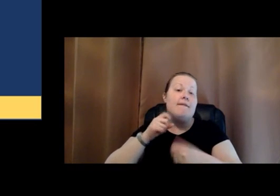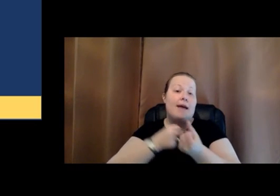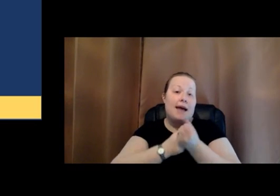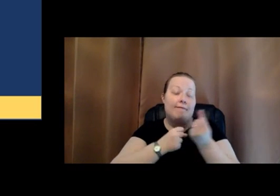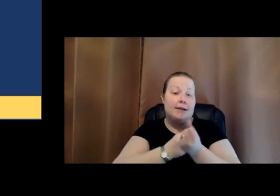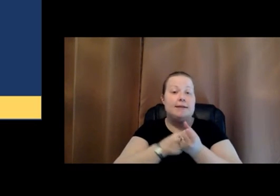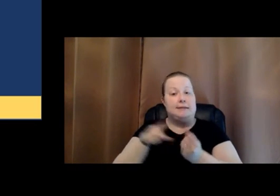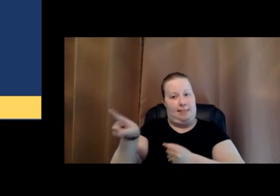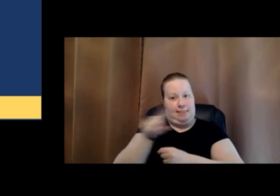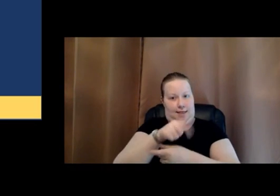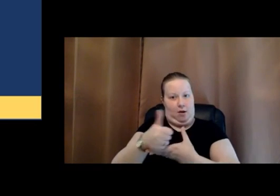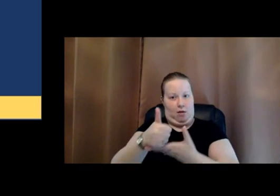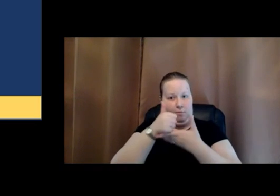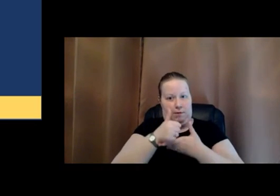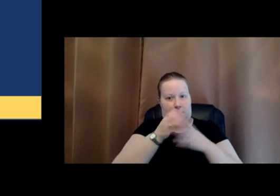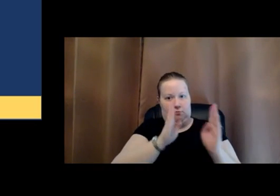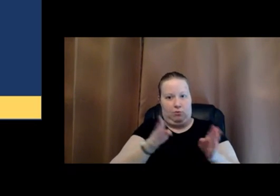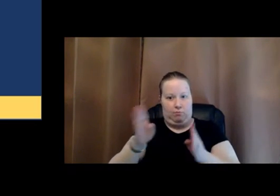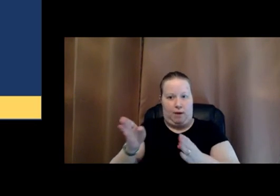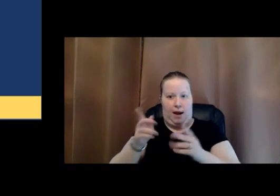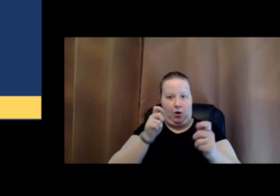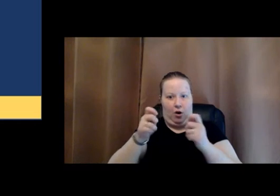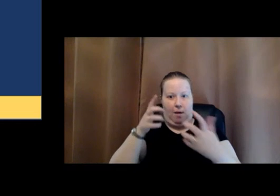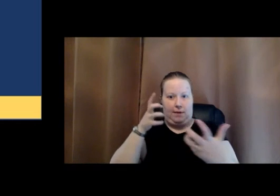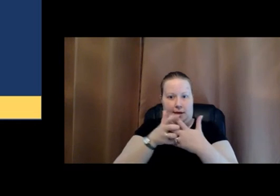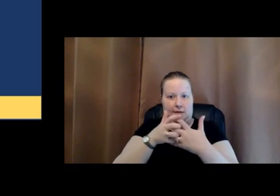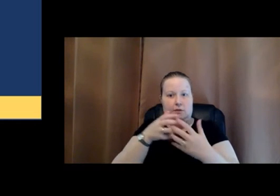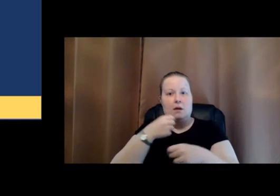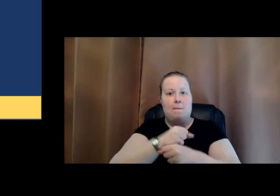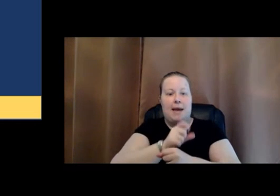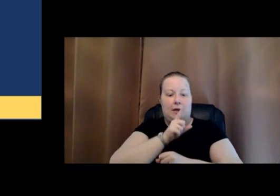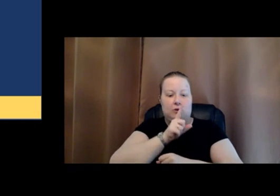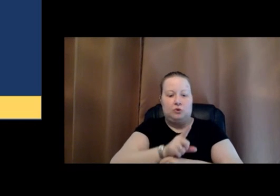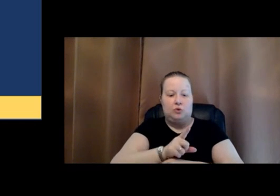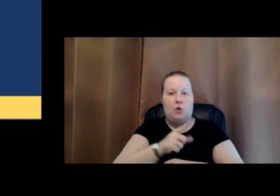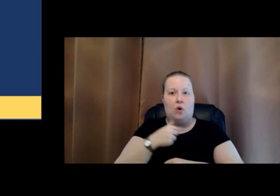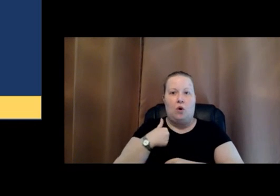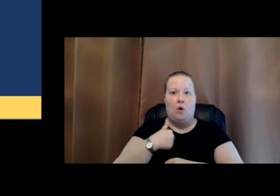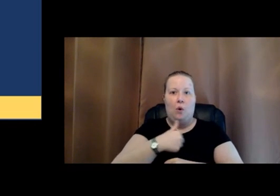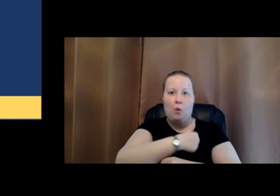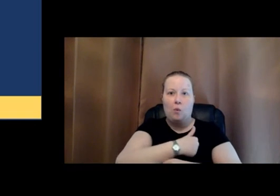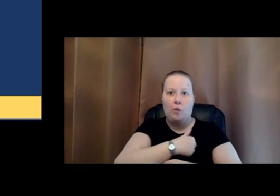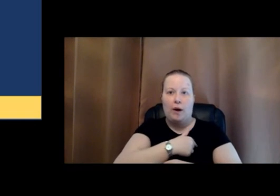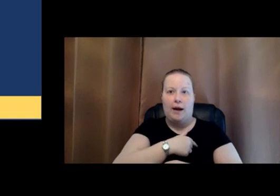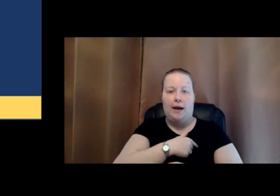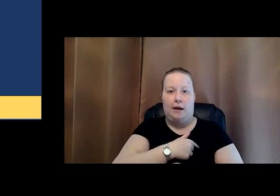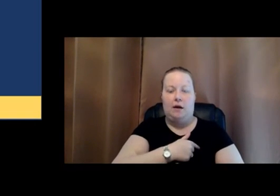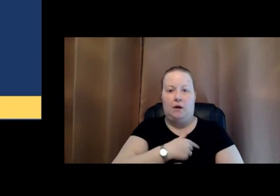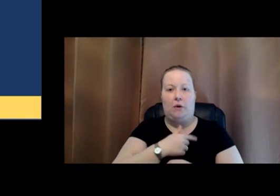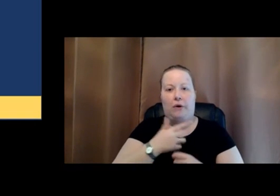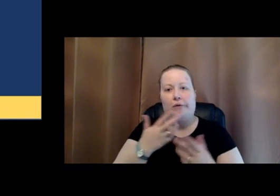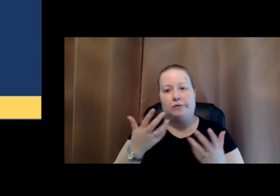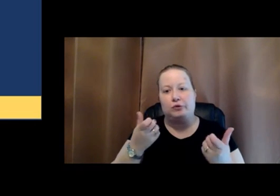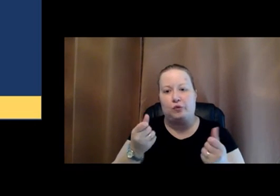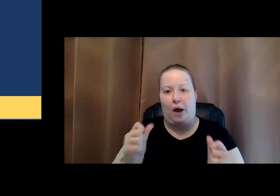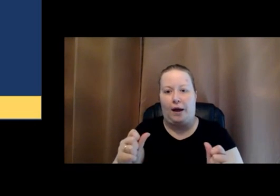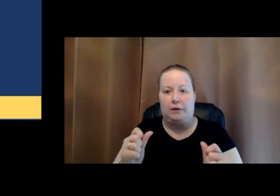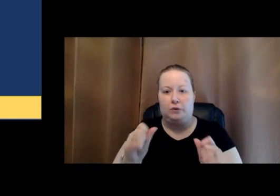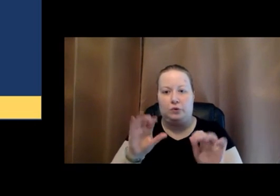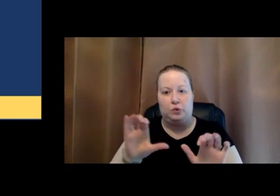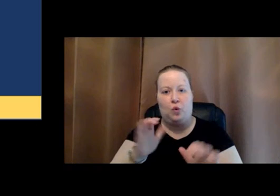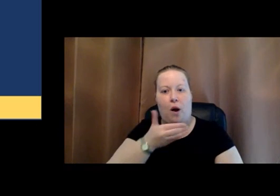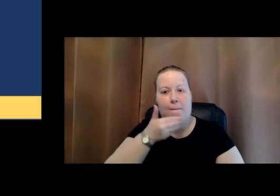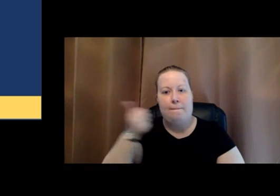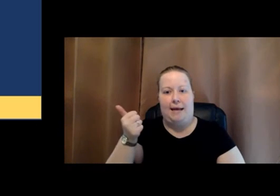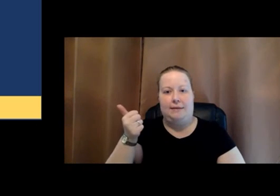us to prepare accommodations to make sure that we are, we are. Trying to. To. our best